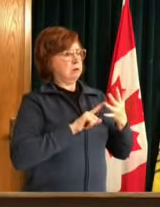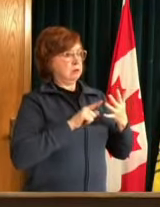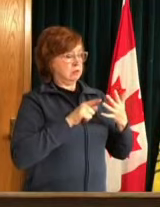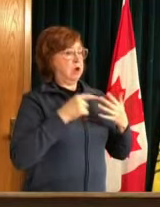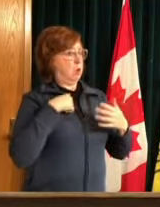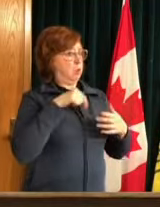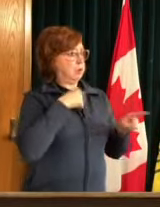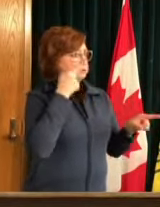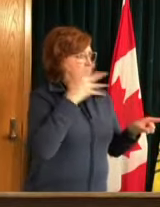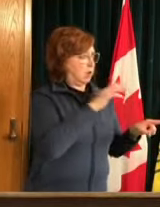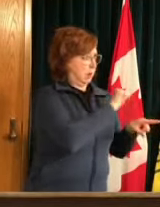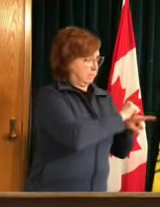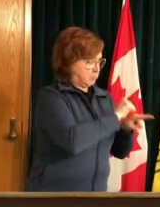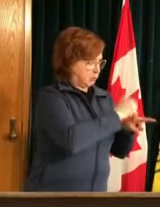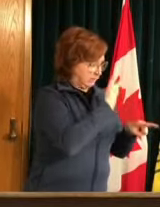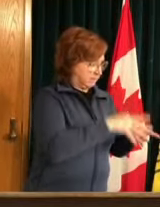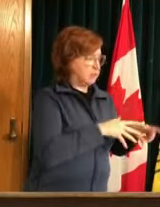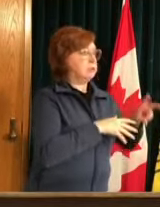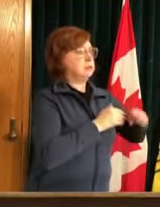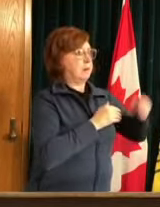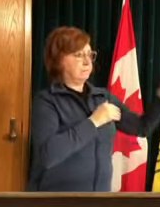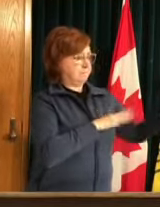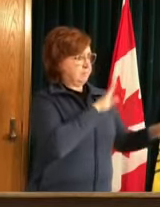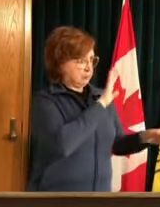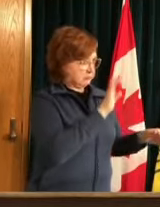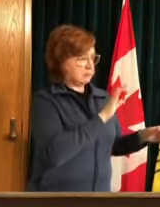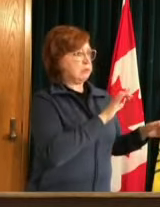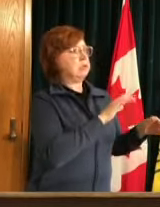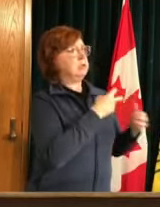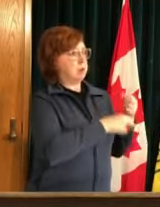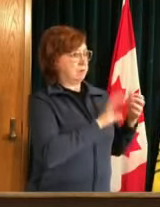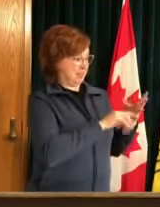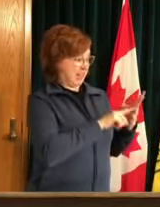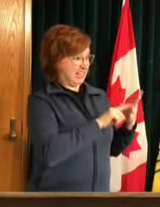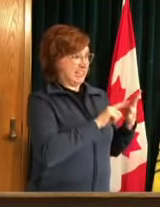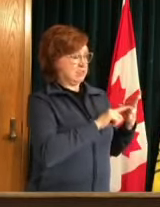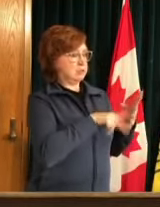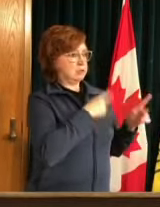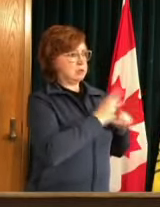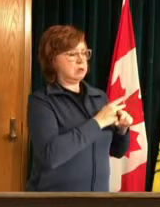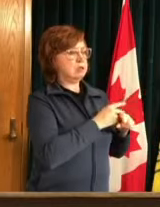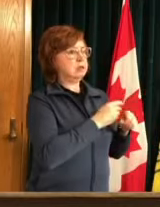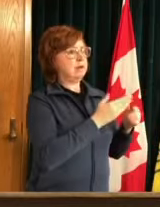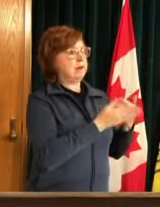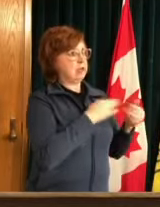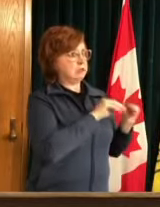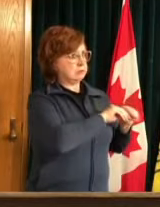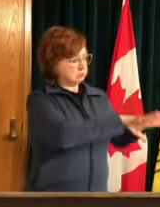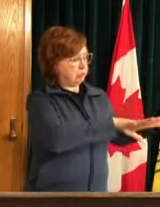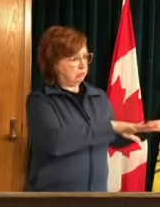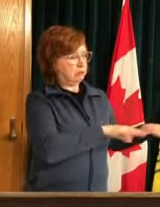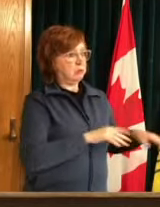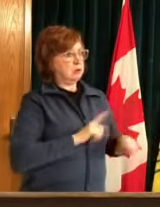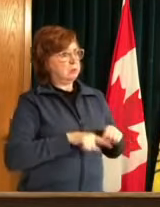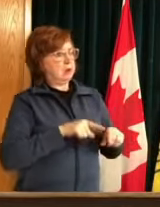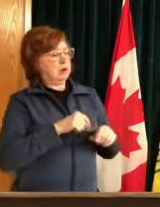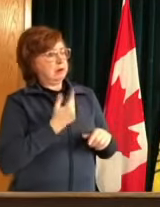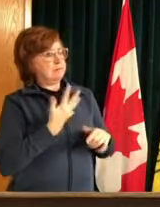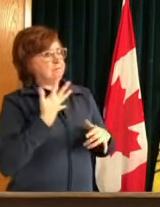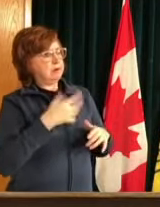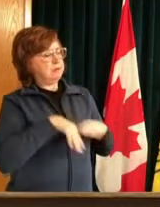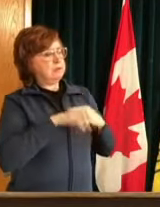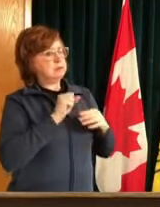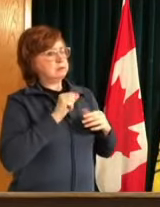and bc that they have caused quite a bit of uh issues there being uh more transmissible and can you confirm whether any of those variants were